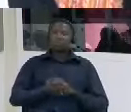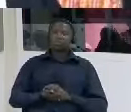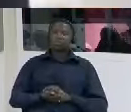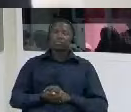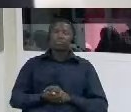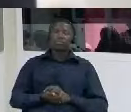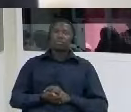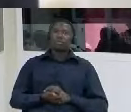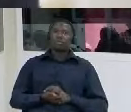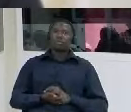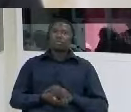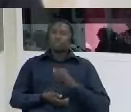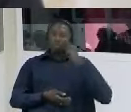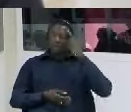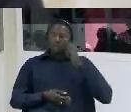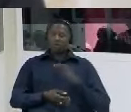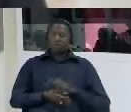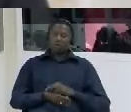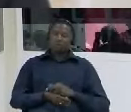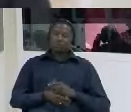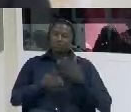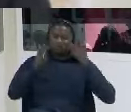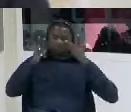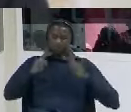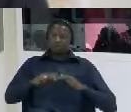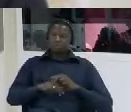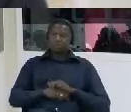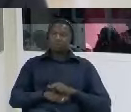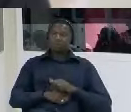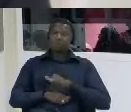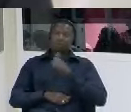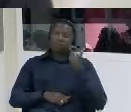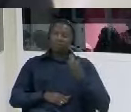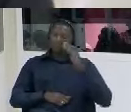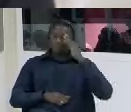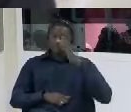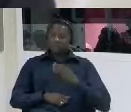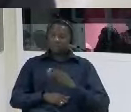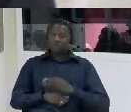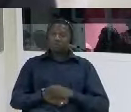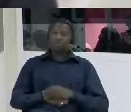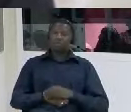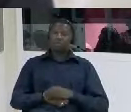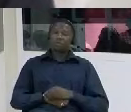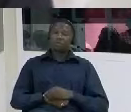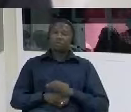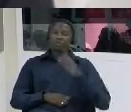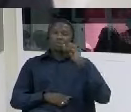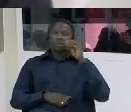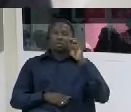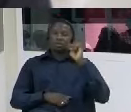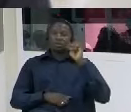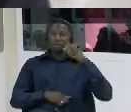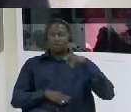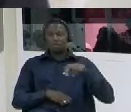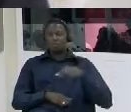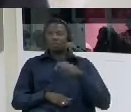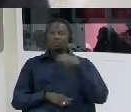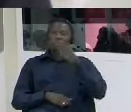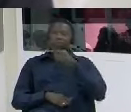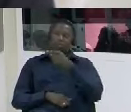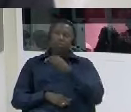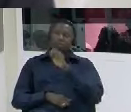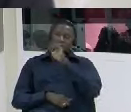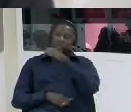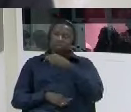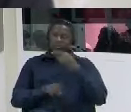thank you very much my council and thank you very much our honorable them for your testimony